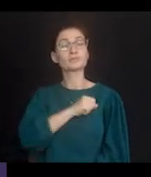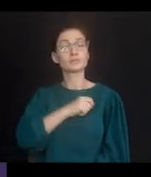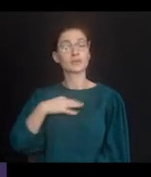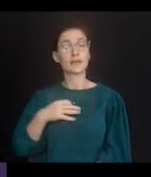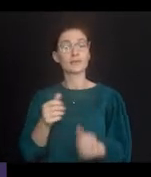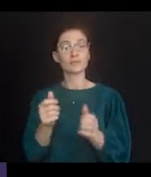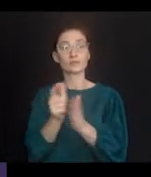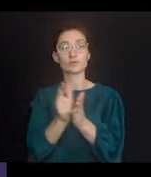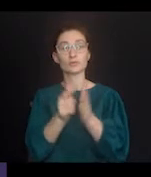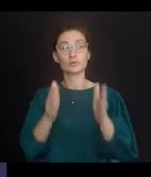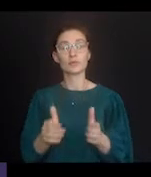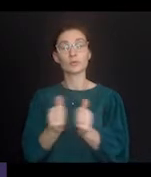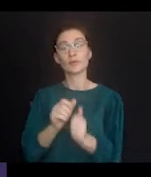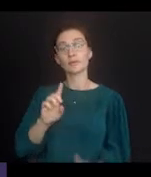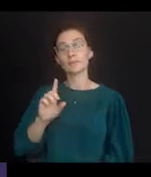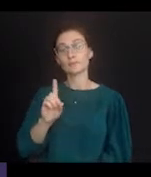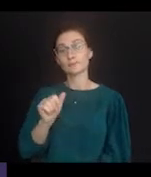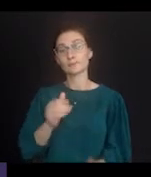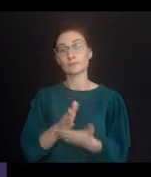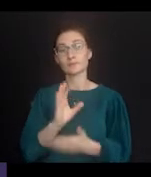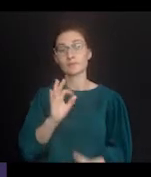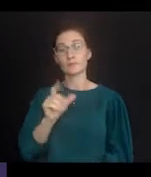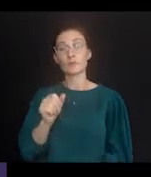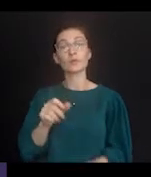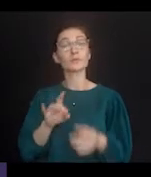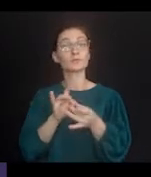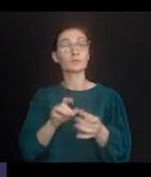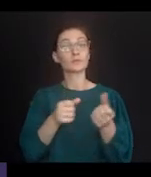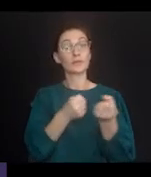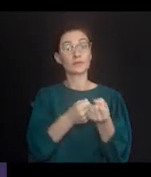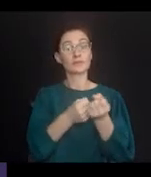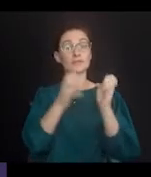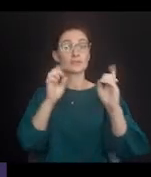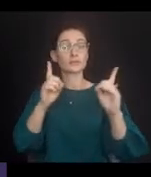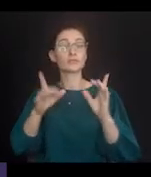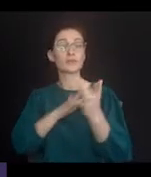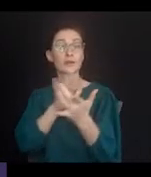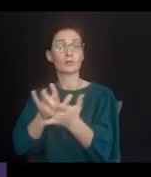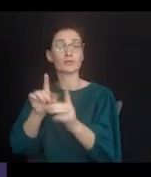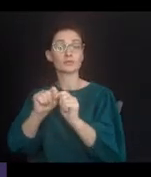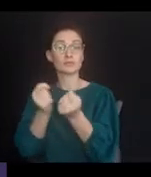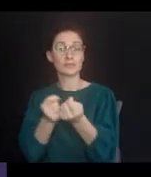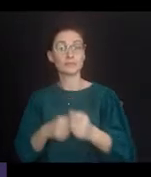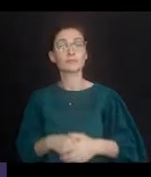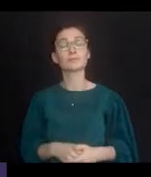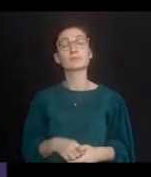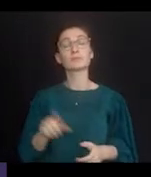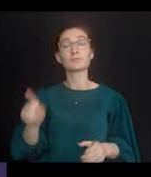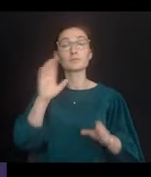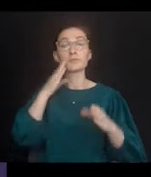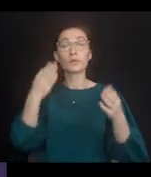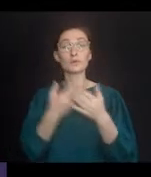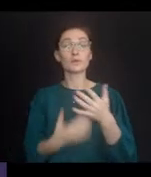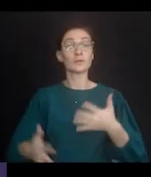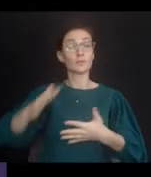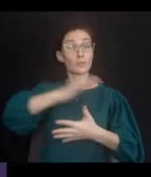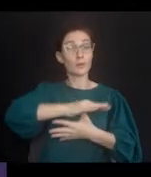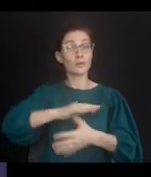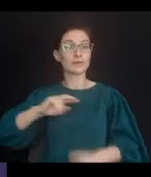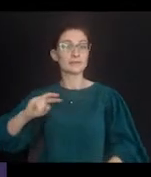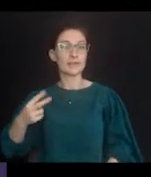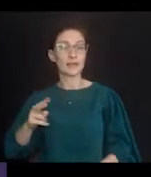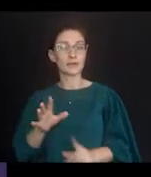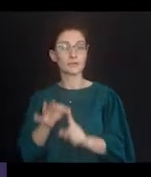State Bar. She is a Staff Attorney with Disability Rights Florida on the Advocacy Education and Outreach Team. Ms. Castane-Blanco's work focuses